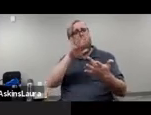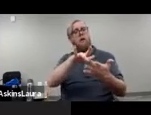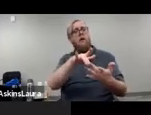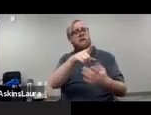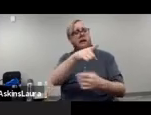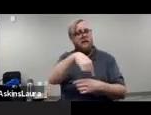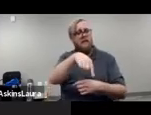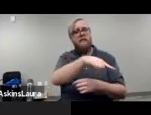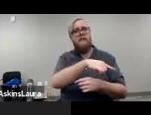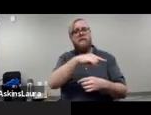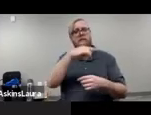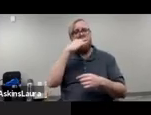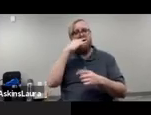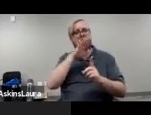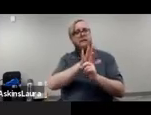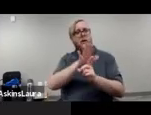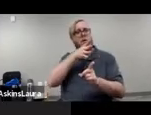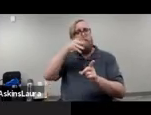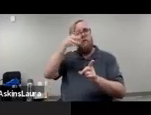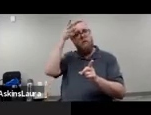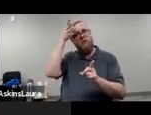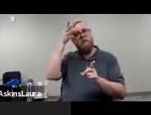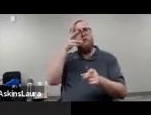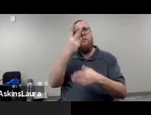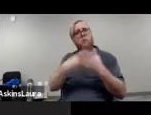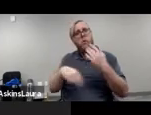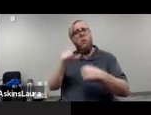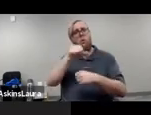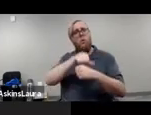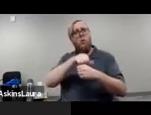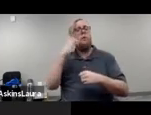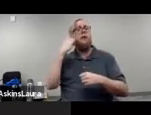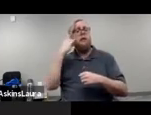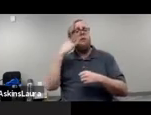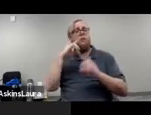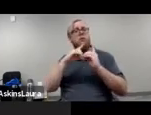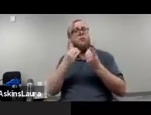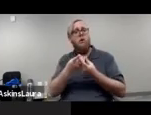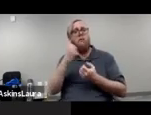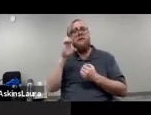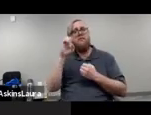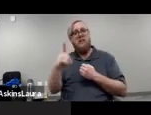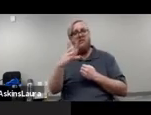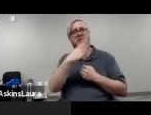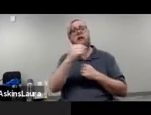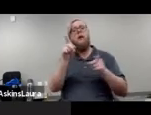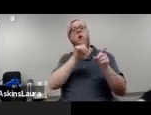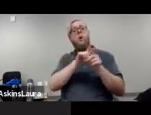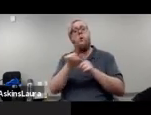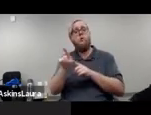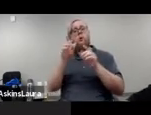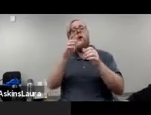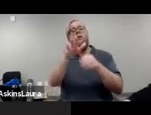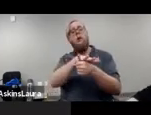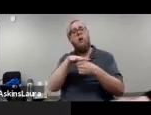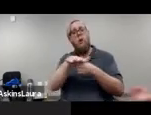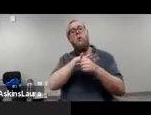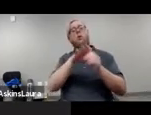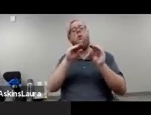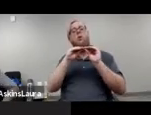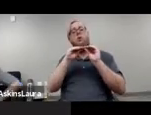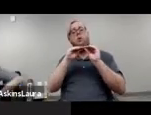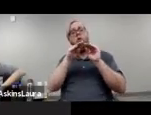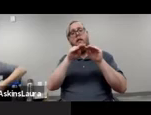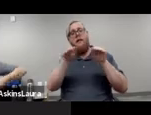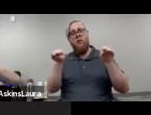parents is to work with both the California Department of Education and, at the local level, with county